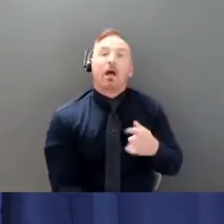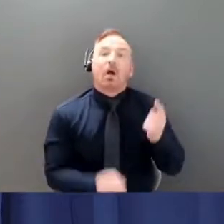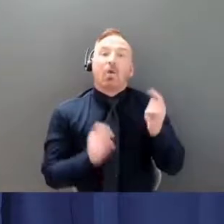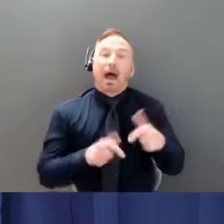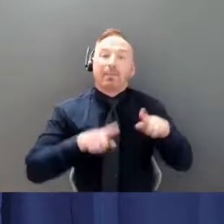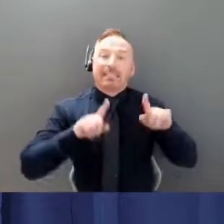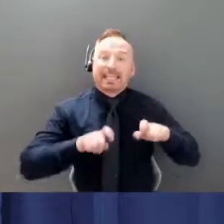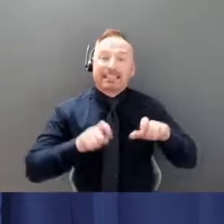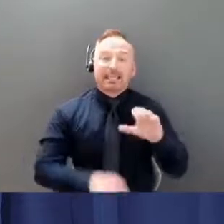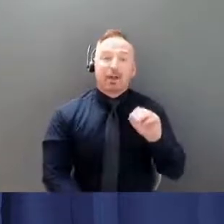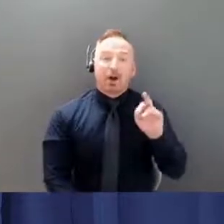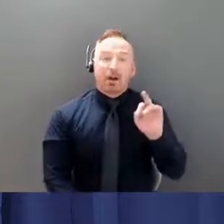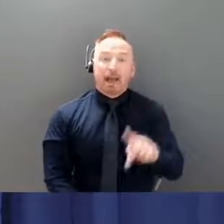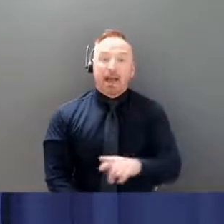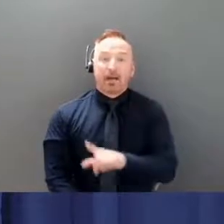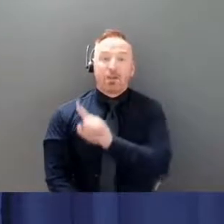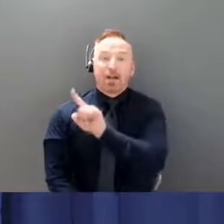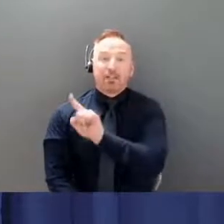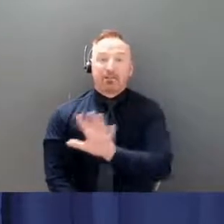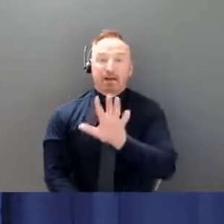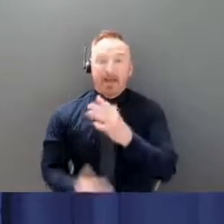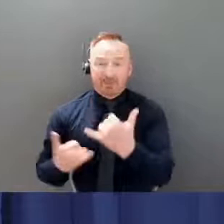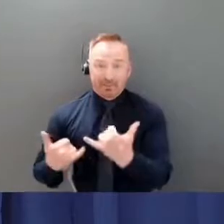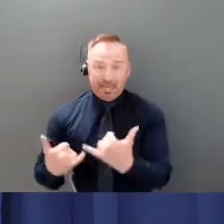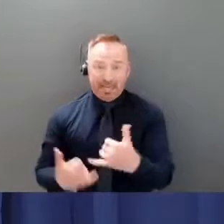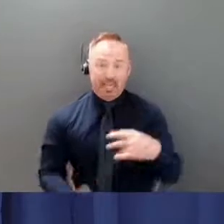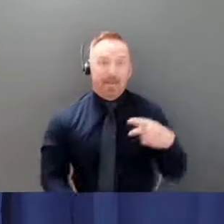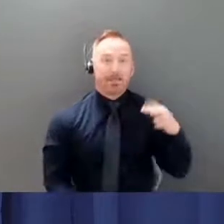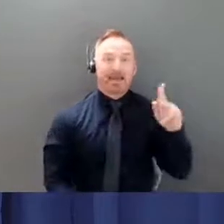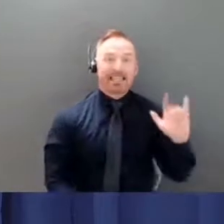five and in Peli from noon to five today